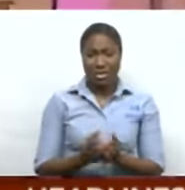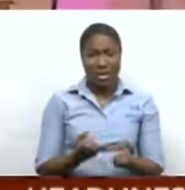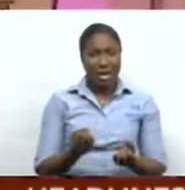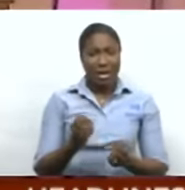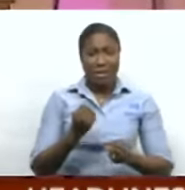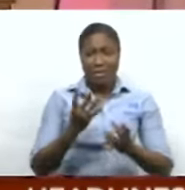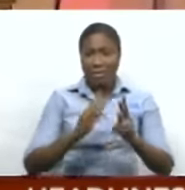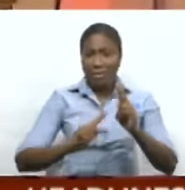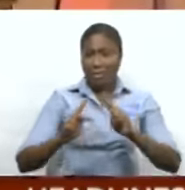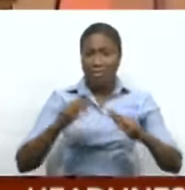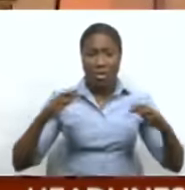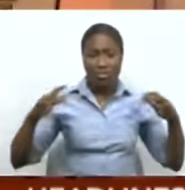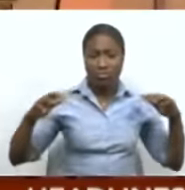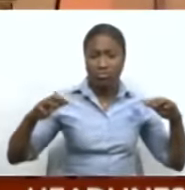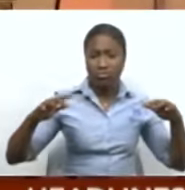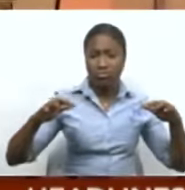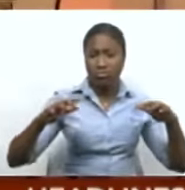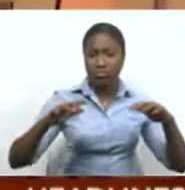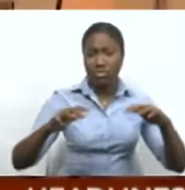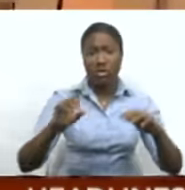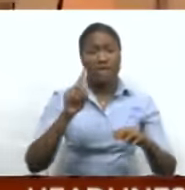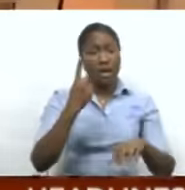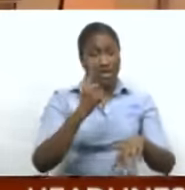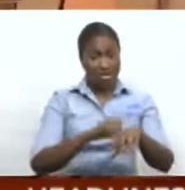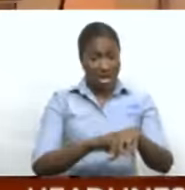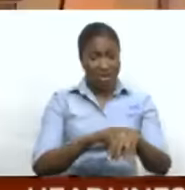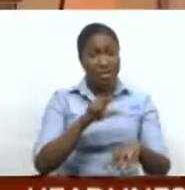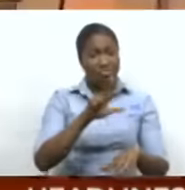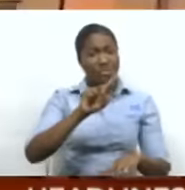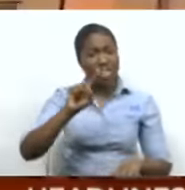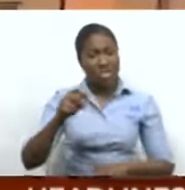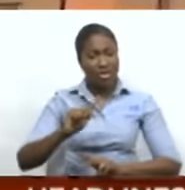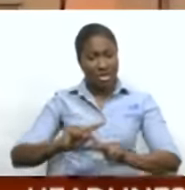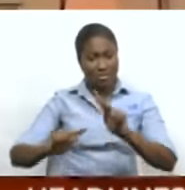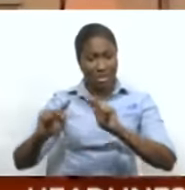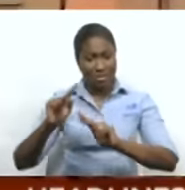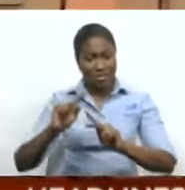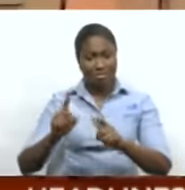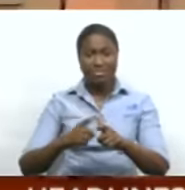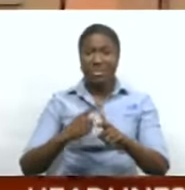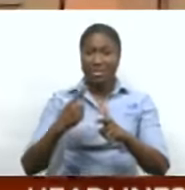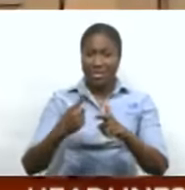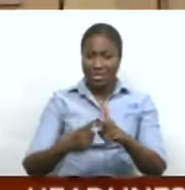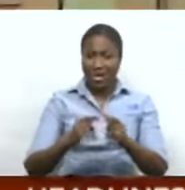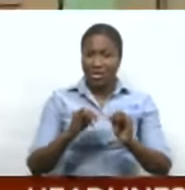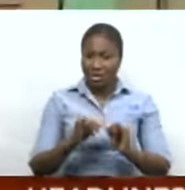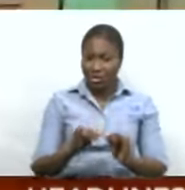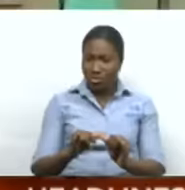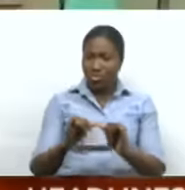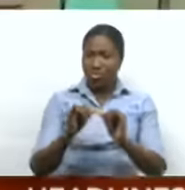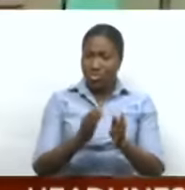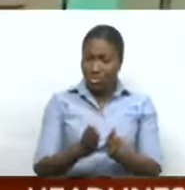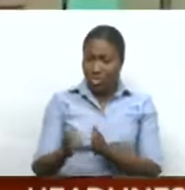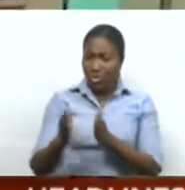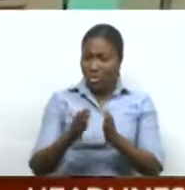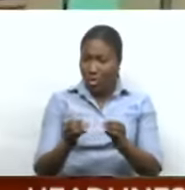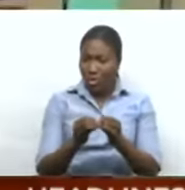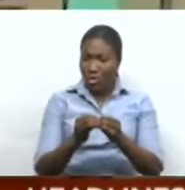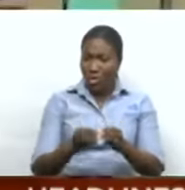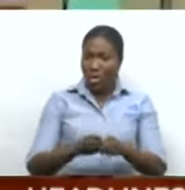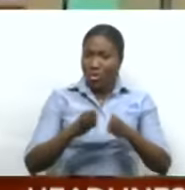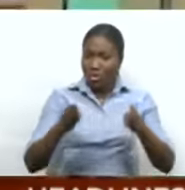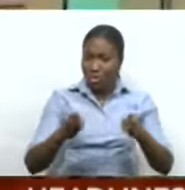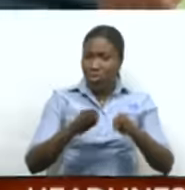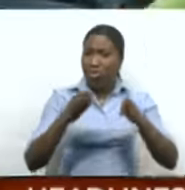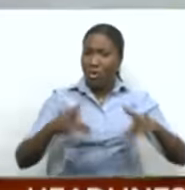come. The first time came like 3,000 people. And then we kept doing it like a bigger piece. This edition is the